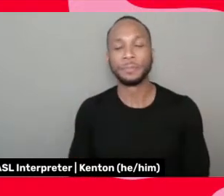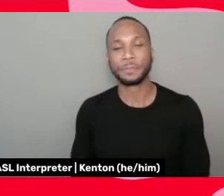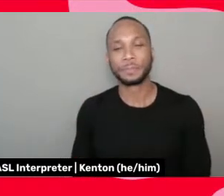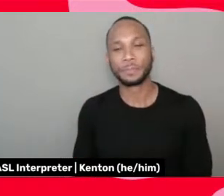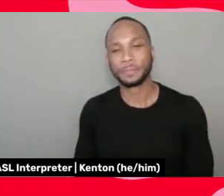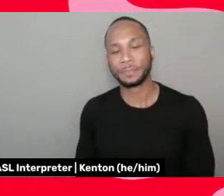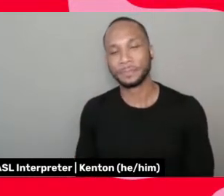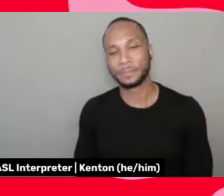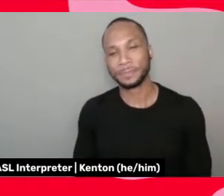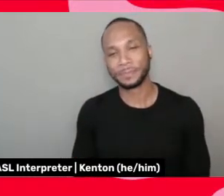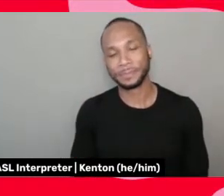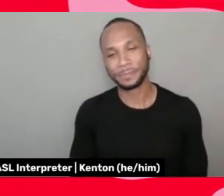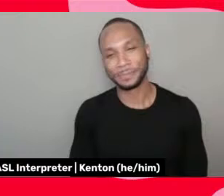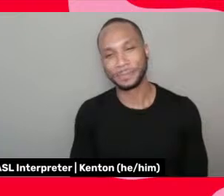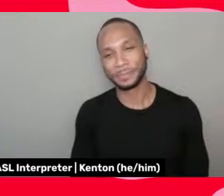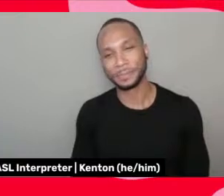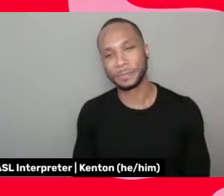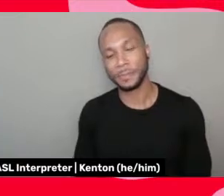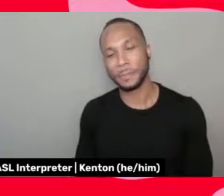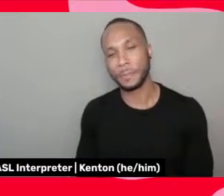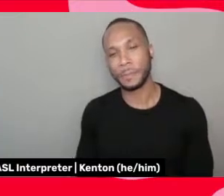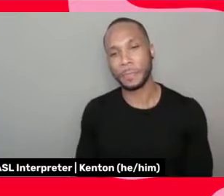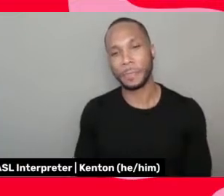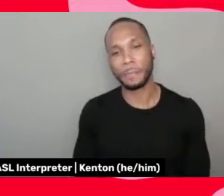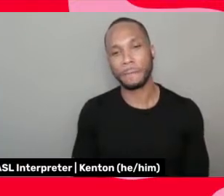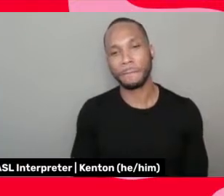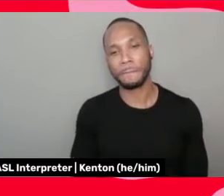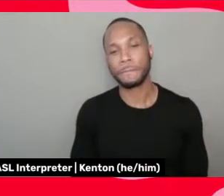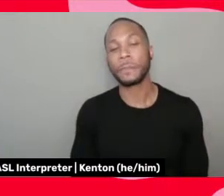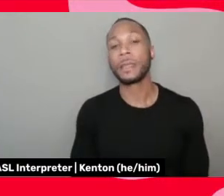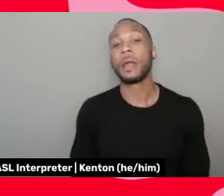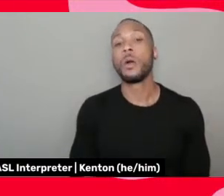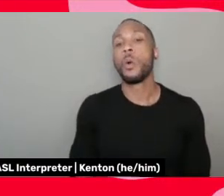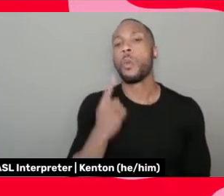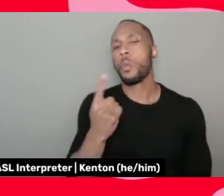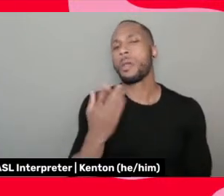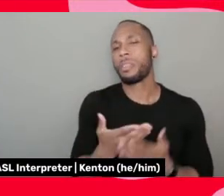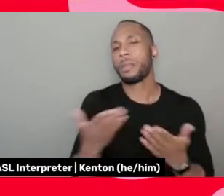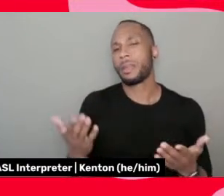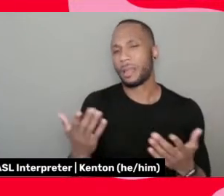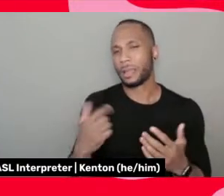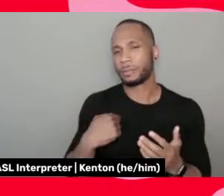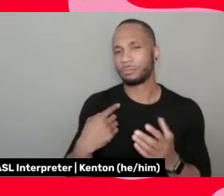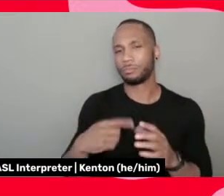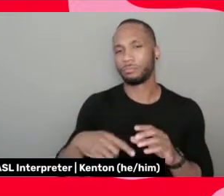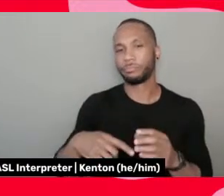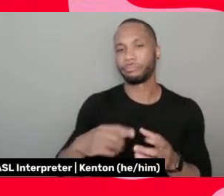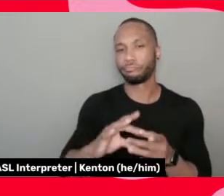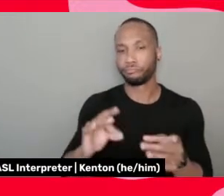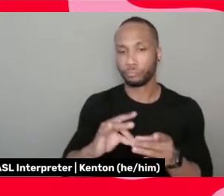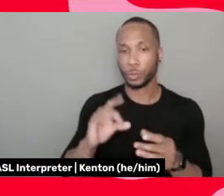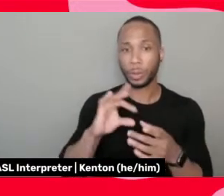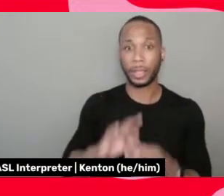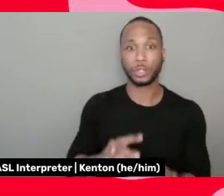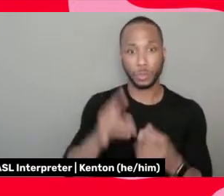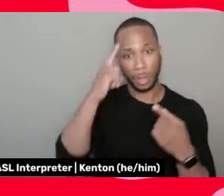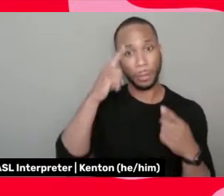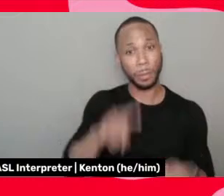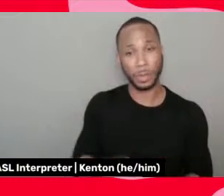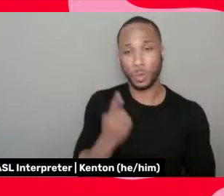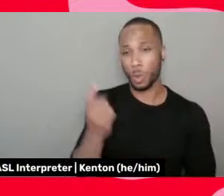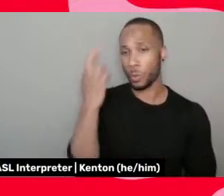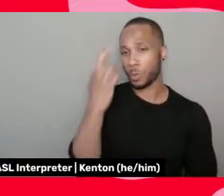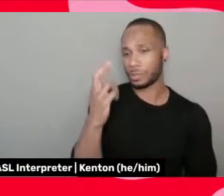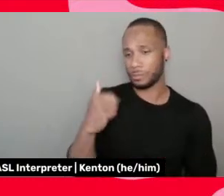uh, I think one of the things I can speak to in terms of compromises is one of the reasons I'm not a